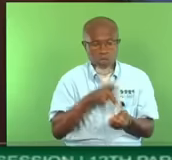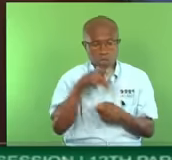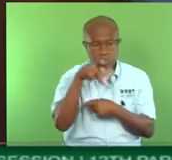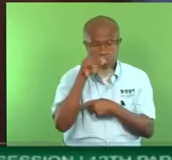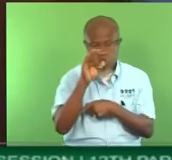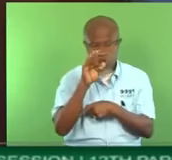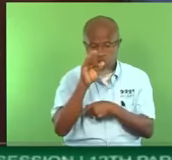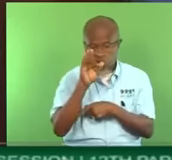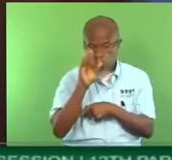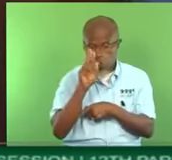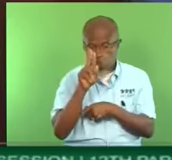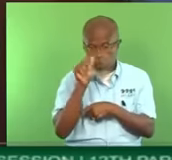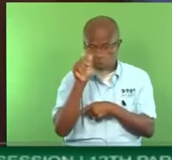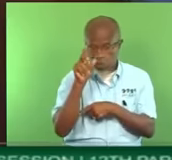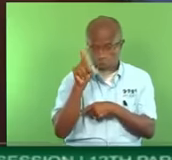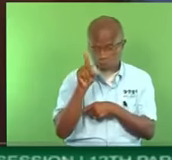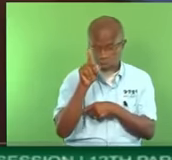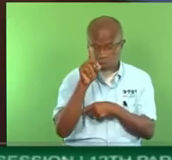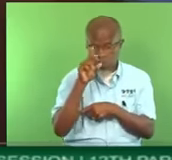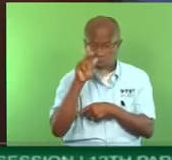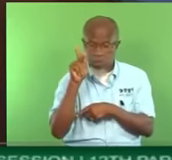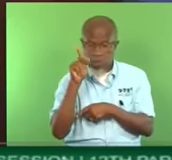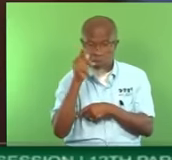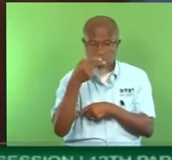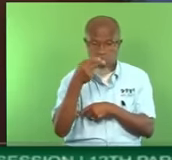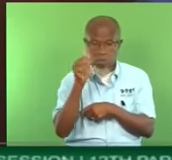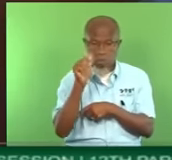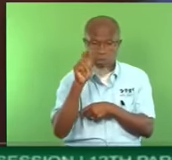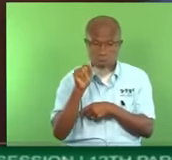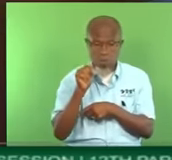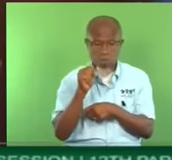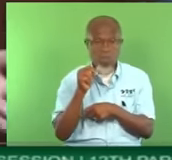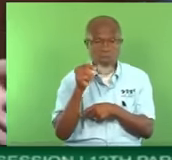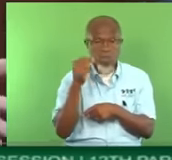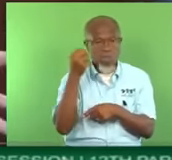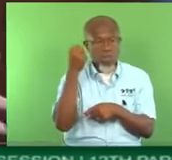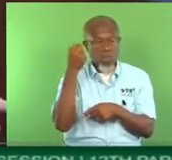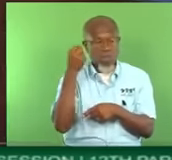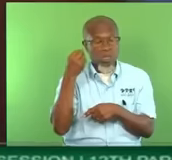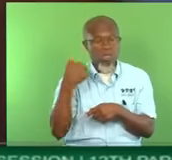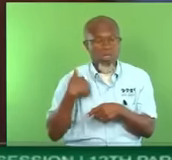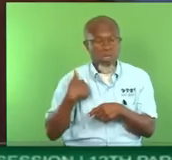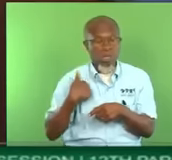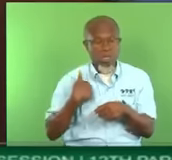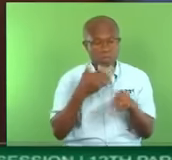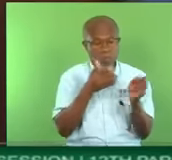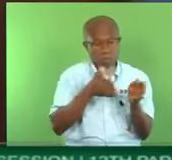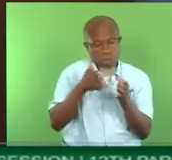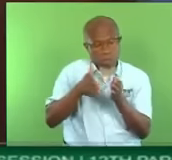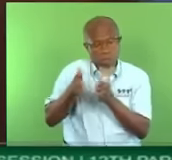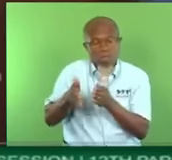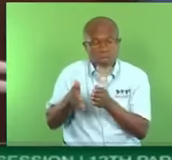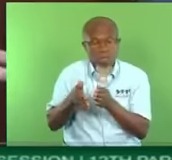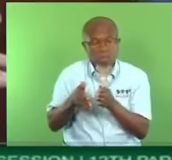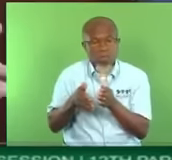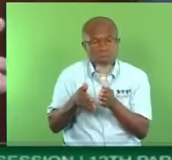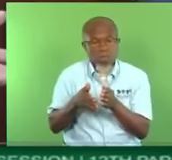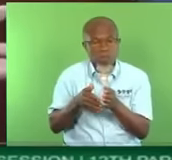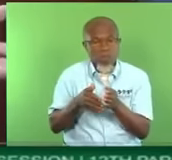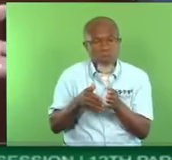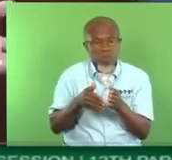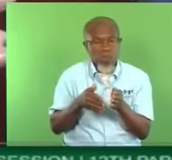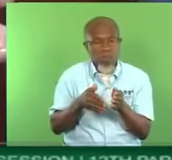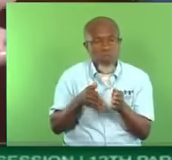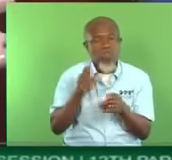and indicated that there was a memorandum of understanding for a proposed medical campus. That's a partnership idea. The partnership was going to implement